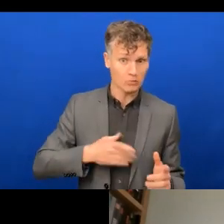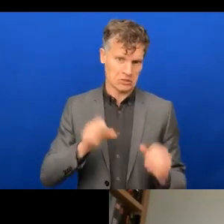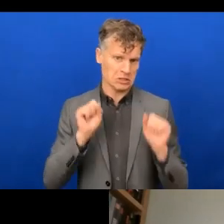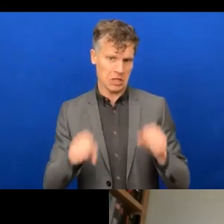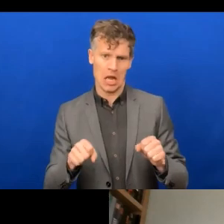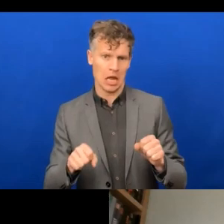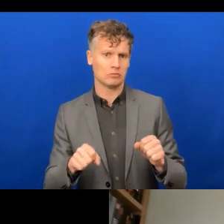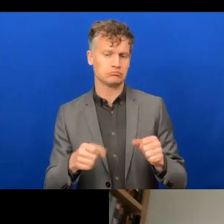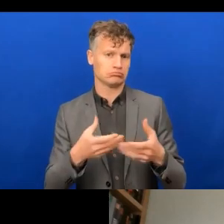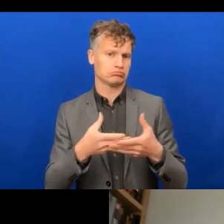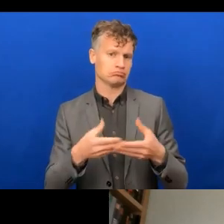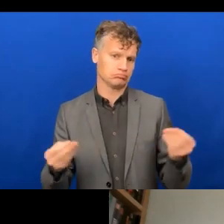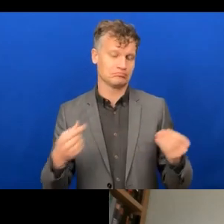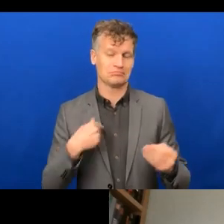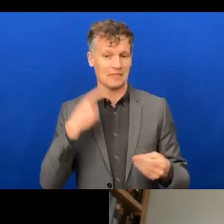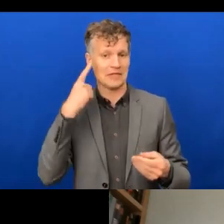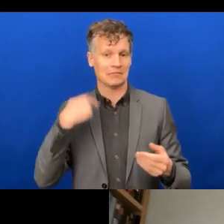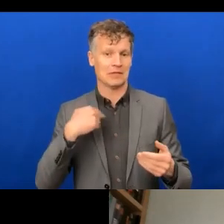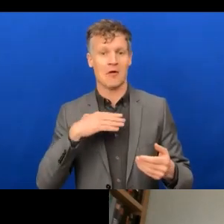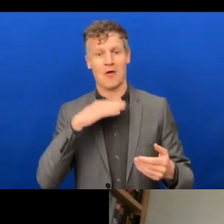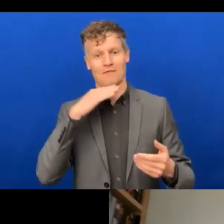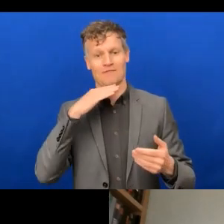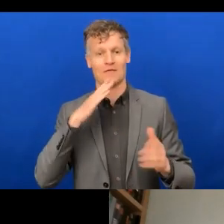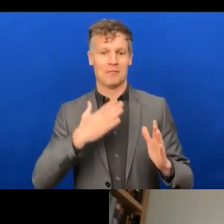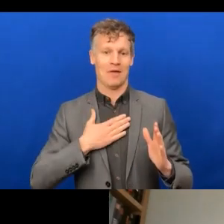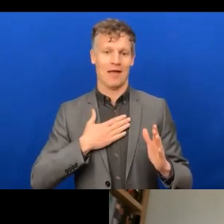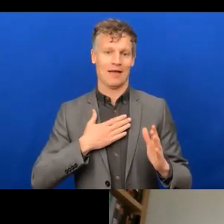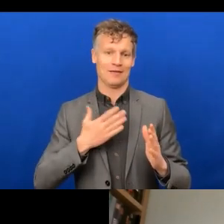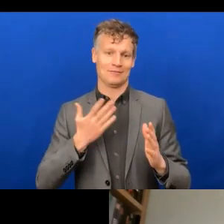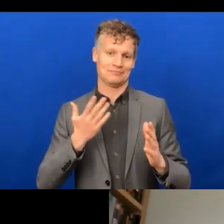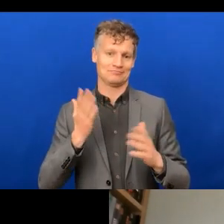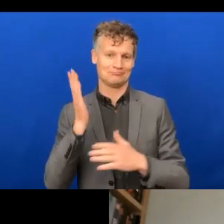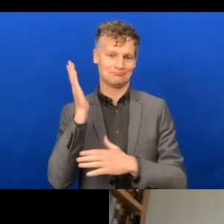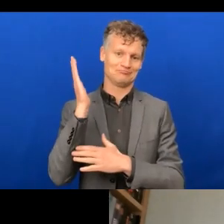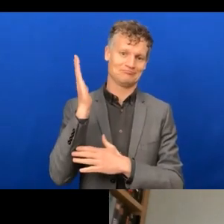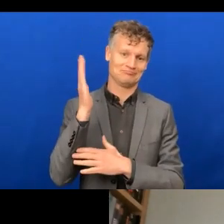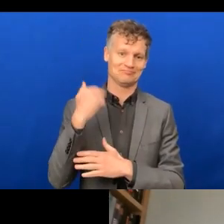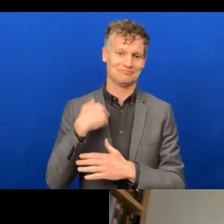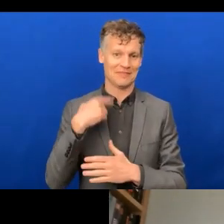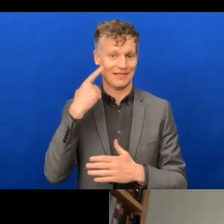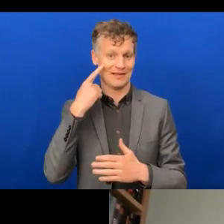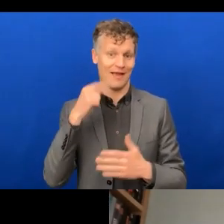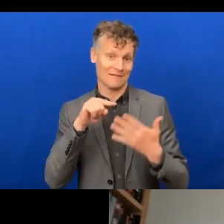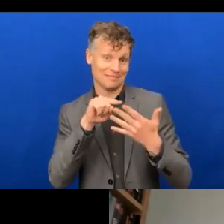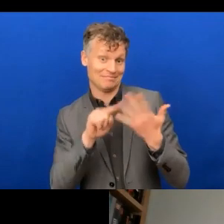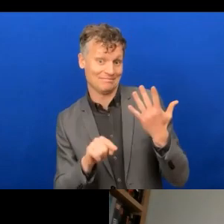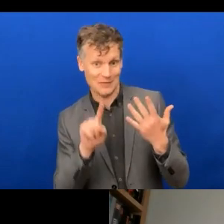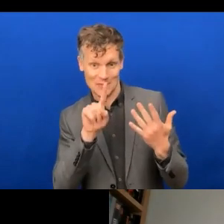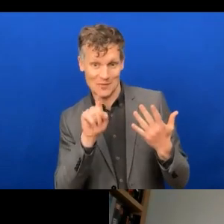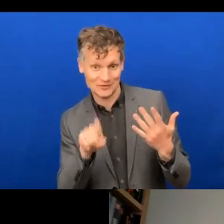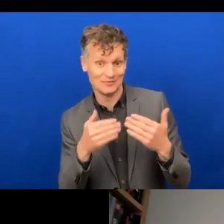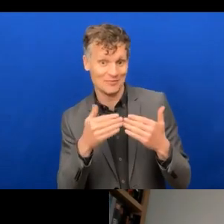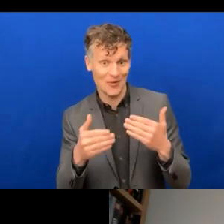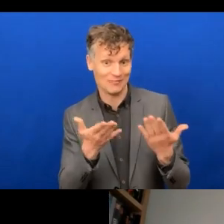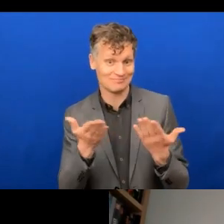enough for this little potted segment, but, uh, and, and I'm sure you've got a number of questions to follow up with Nancy.